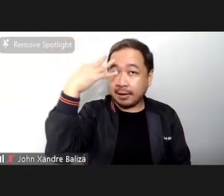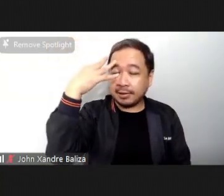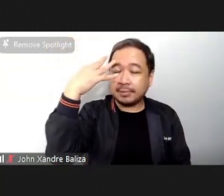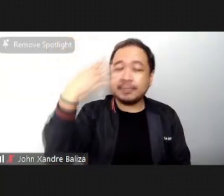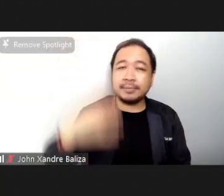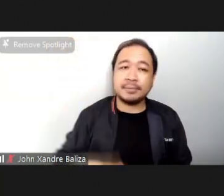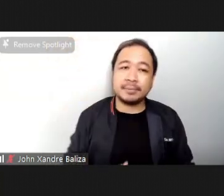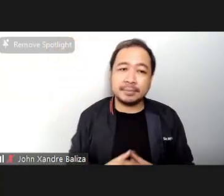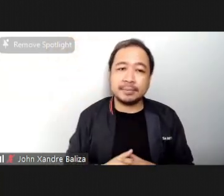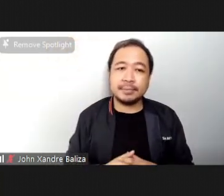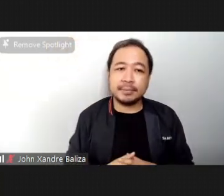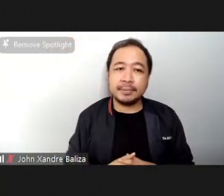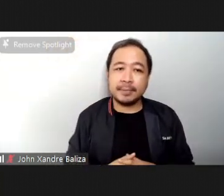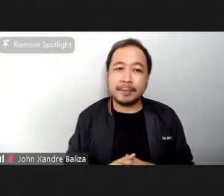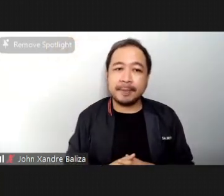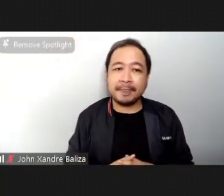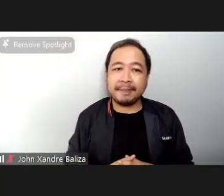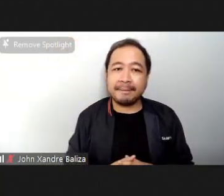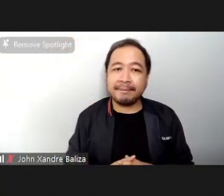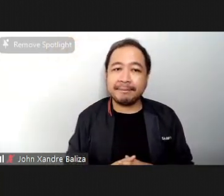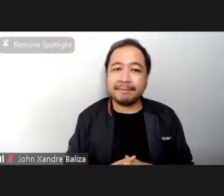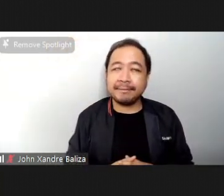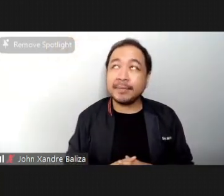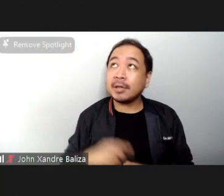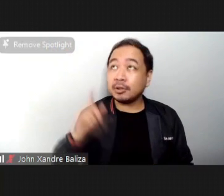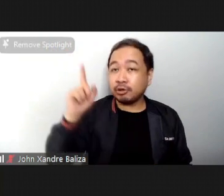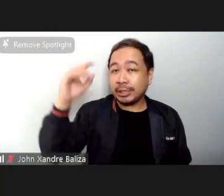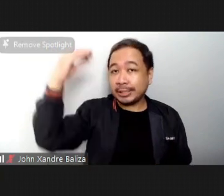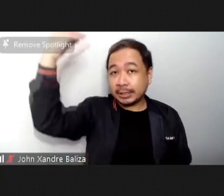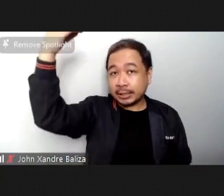And this light shines down on you.